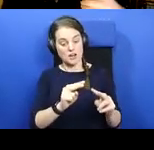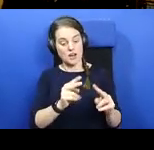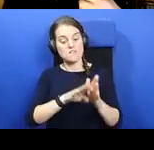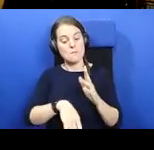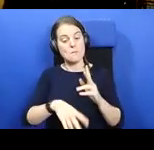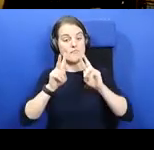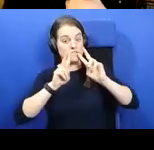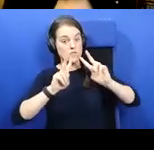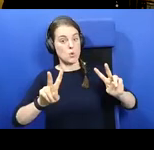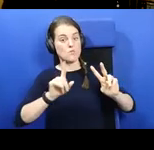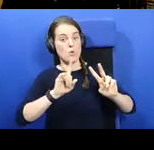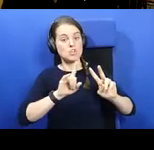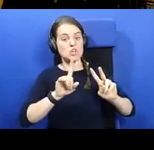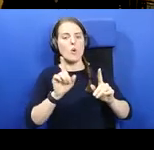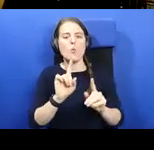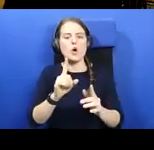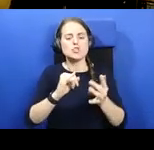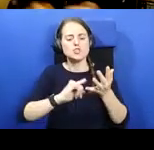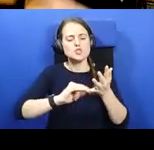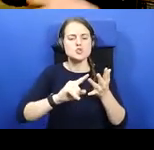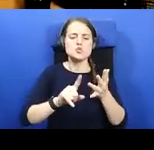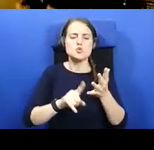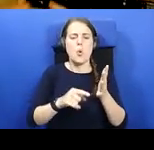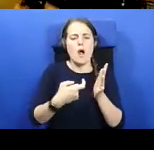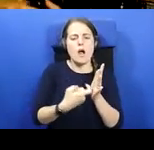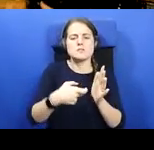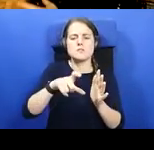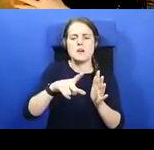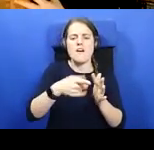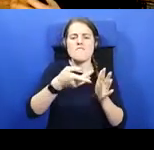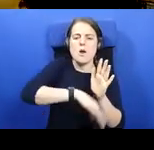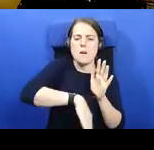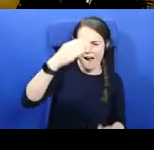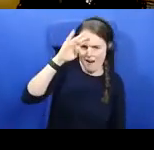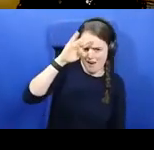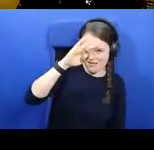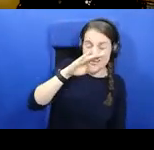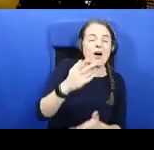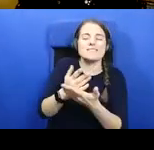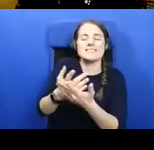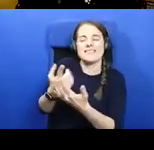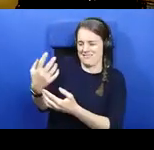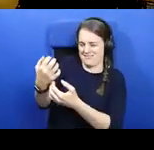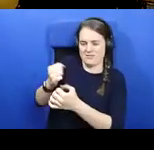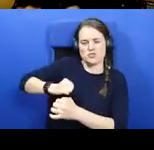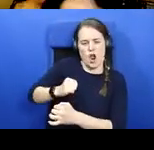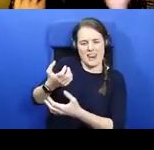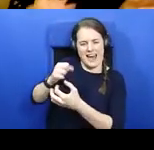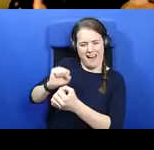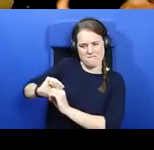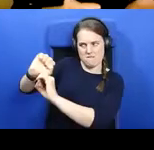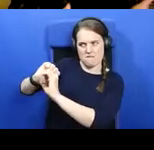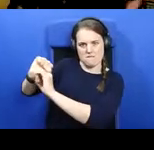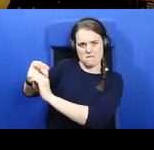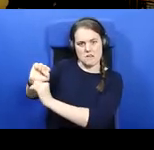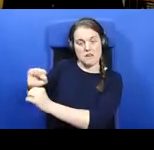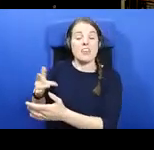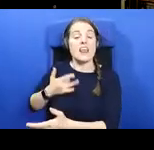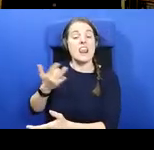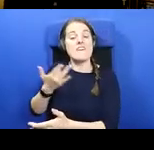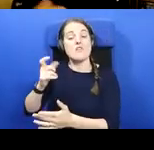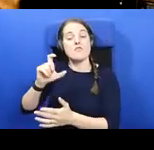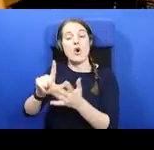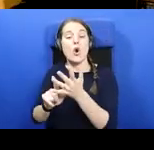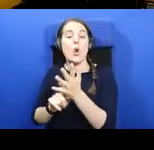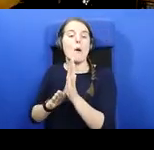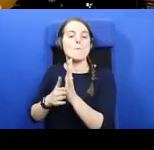of the sources that we have from Ireland. There's obviously sources from within Scotland as well. The Life of Columba, in fact, is one of